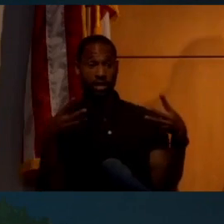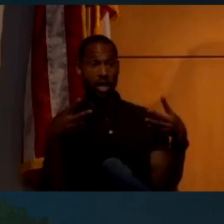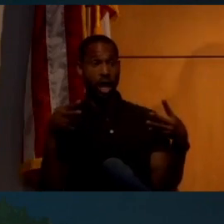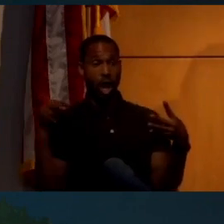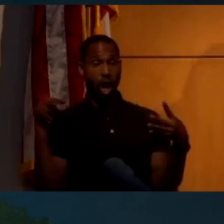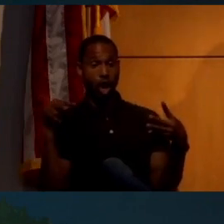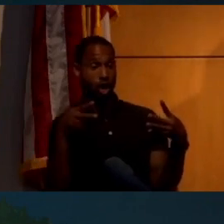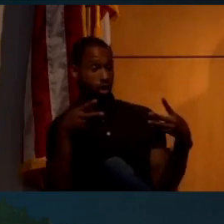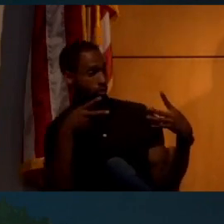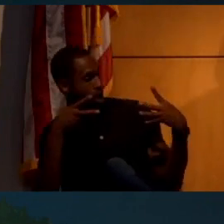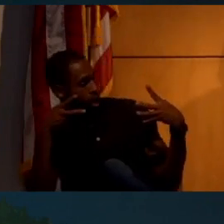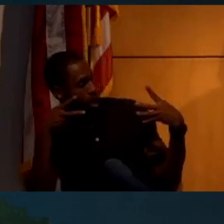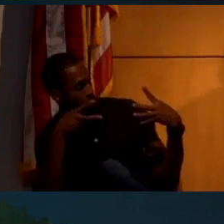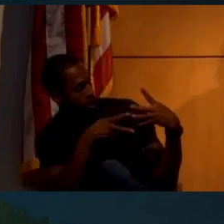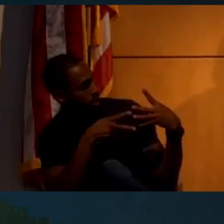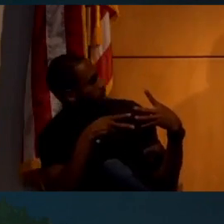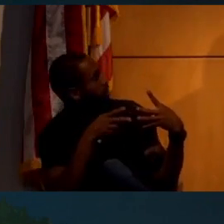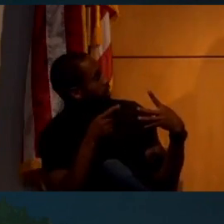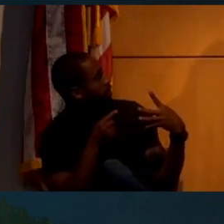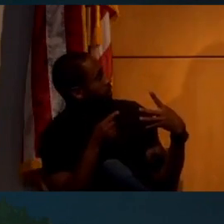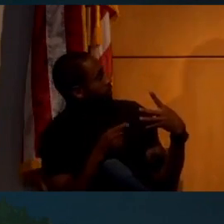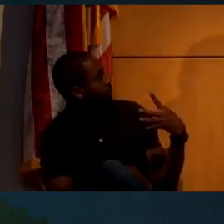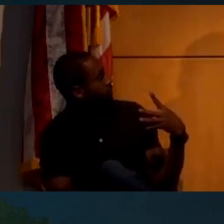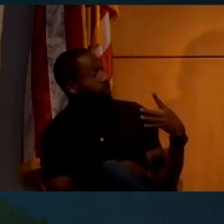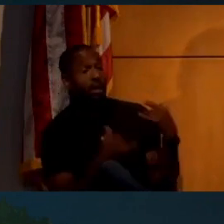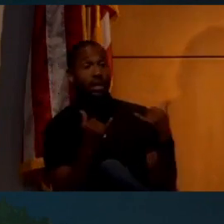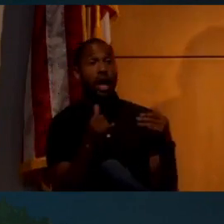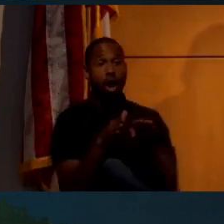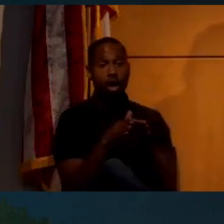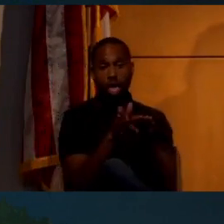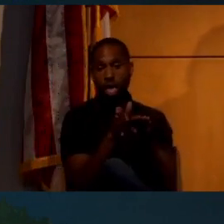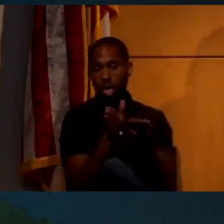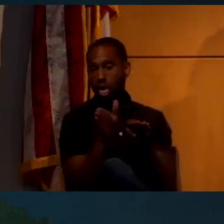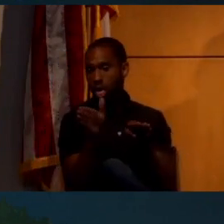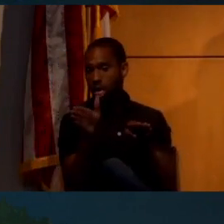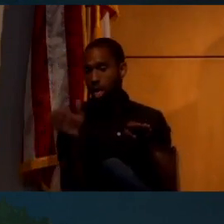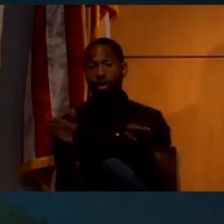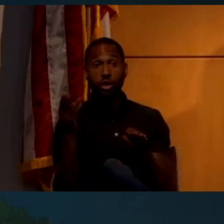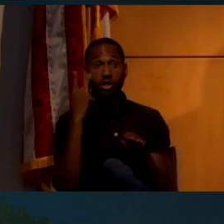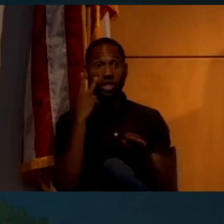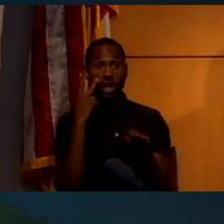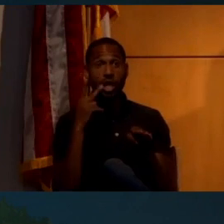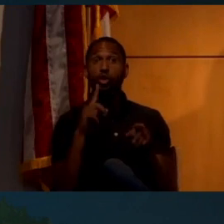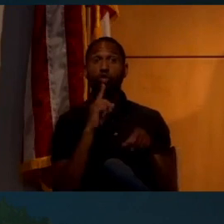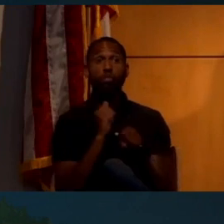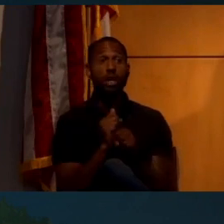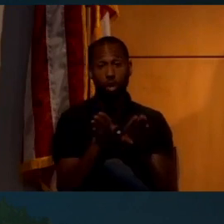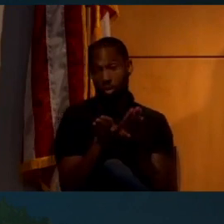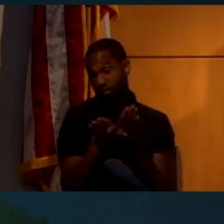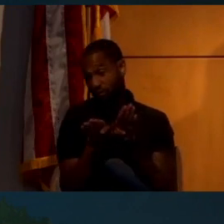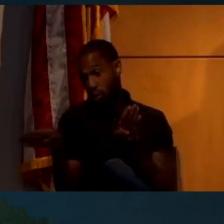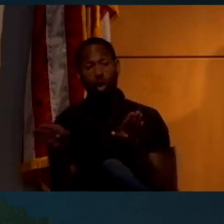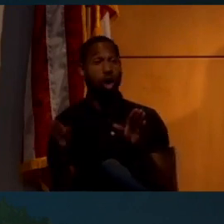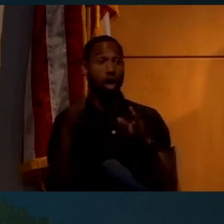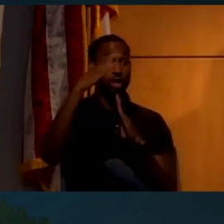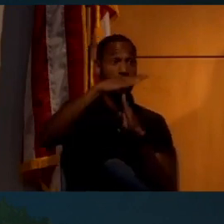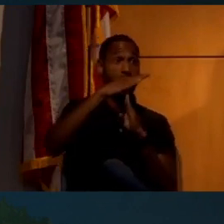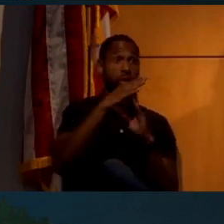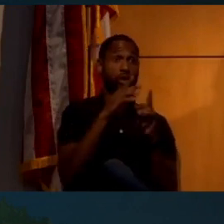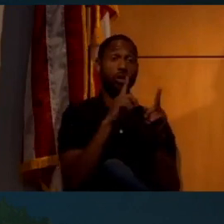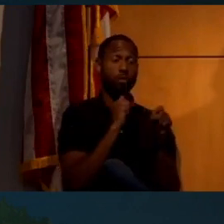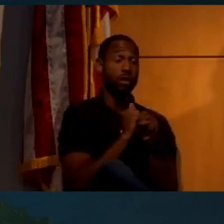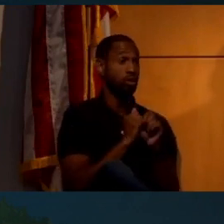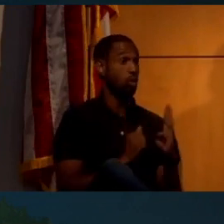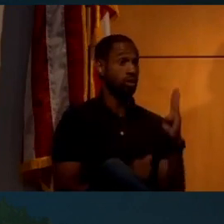more or less along it, I see this. And now the shadows aren't parallel. In fact, the one at the bottom is almost vertical. The one at the top is almost